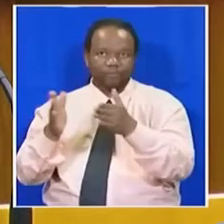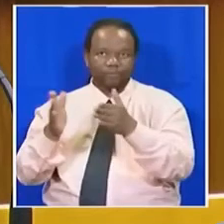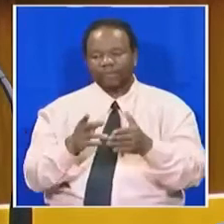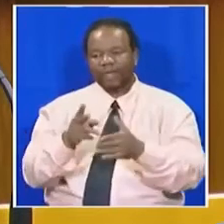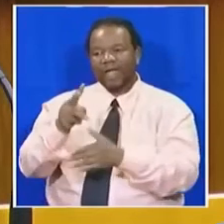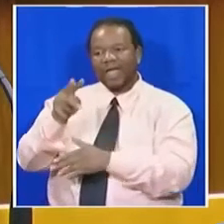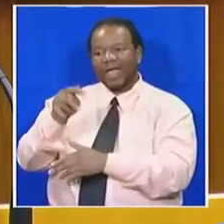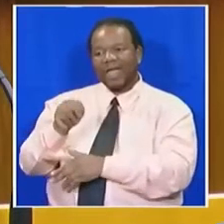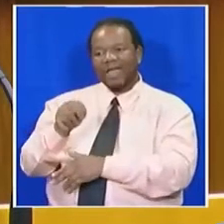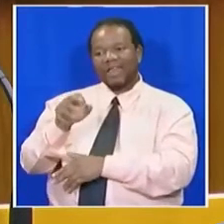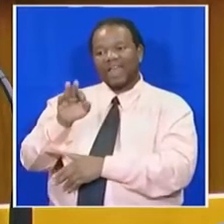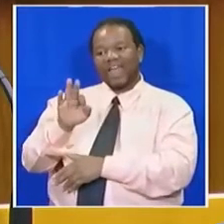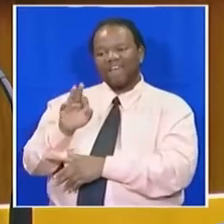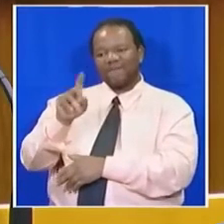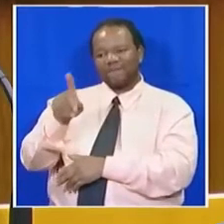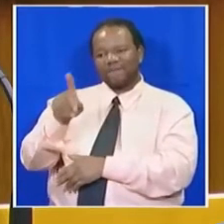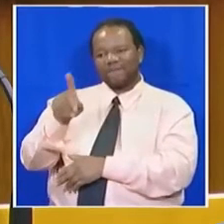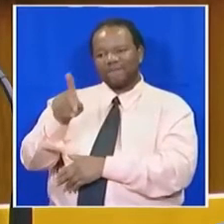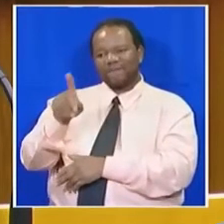has said before.